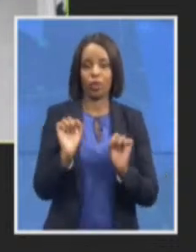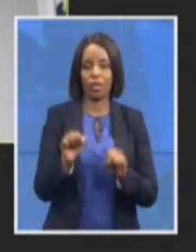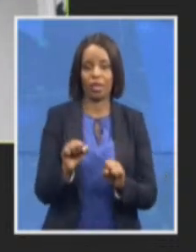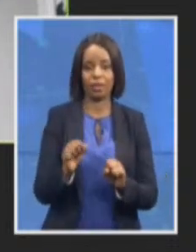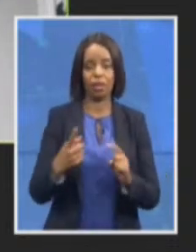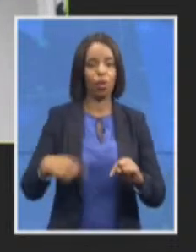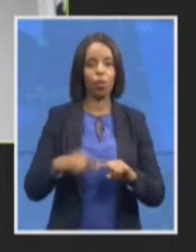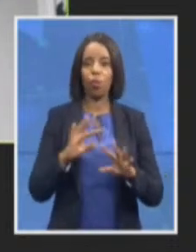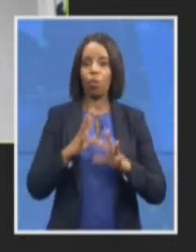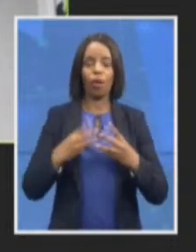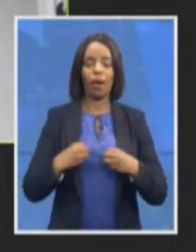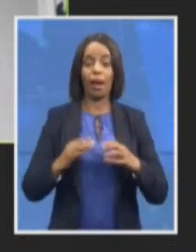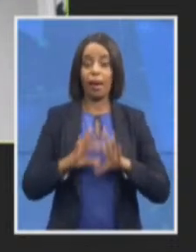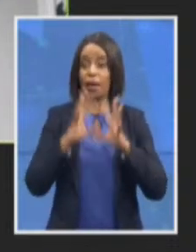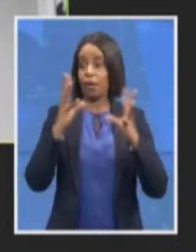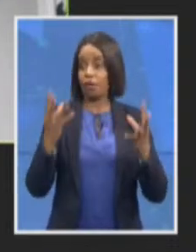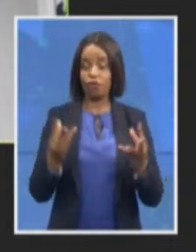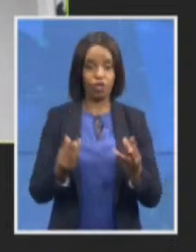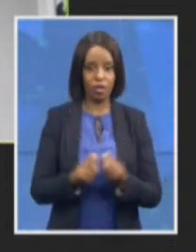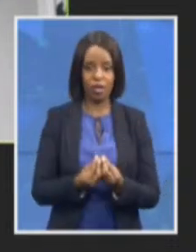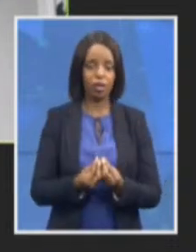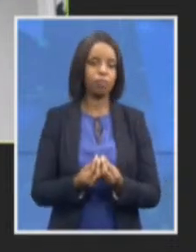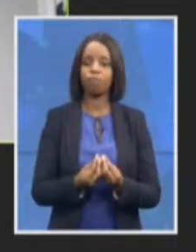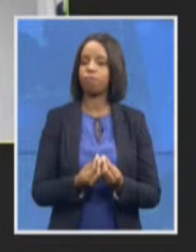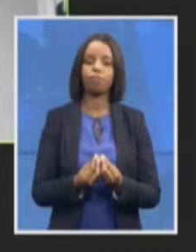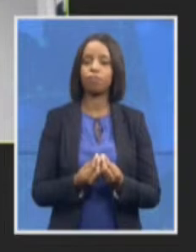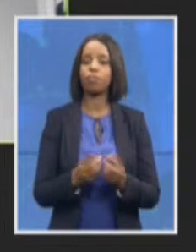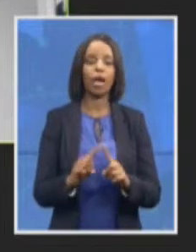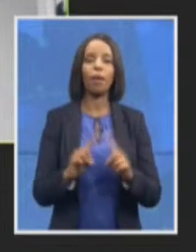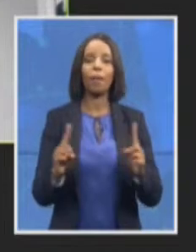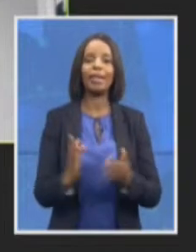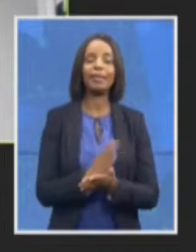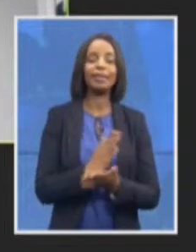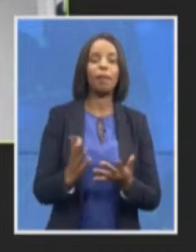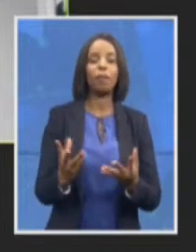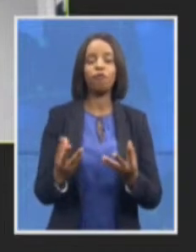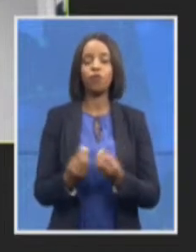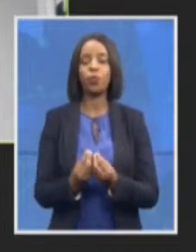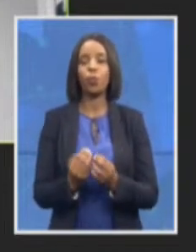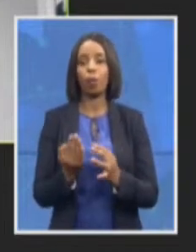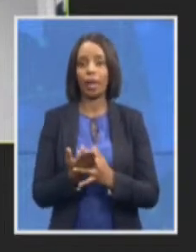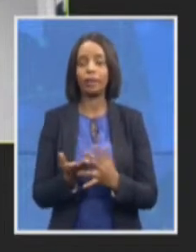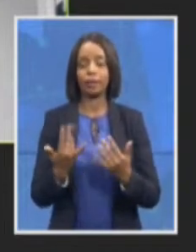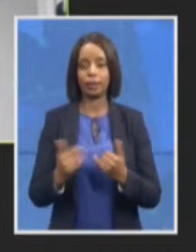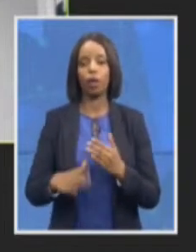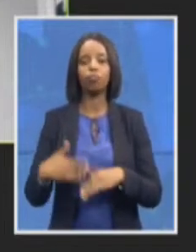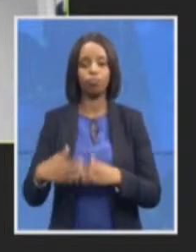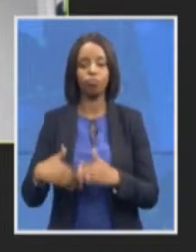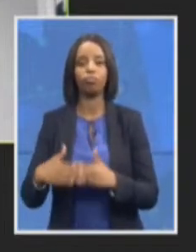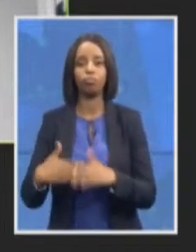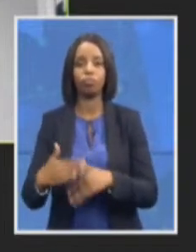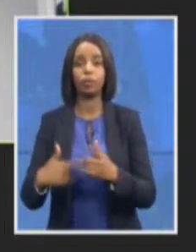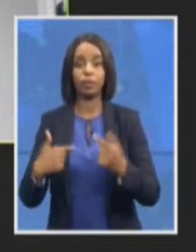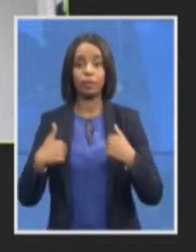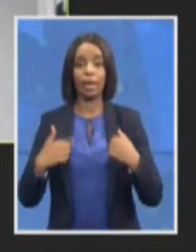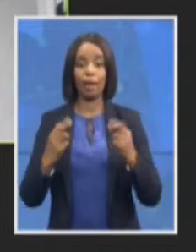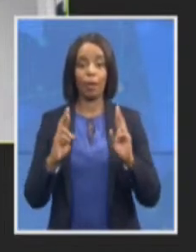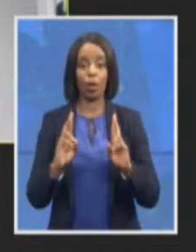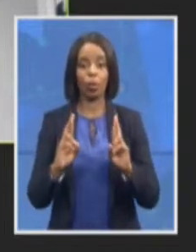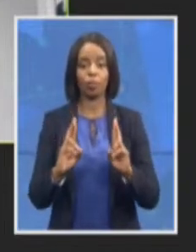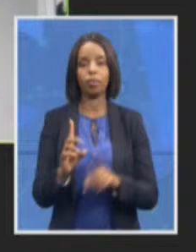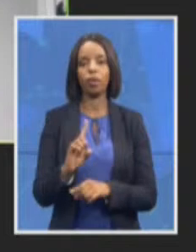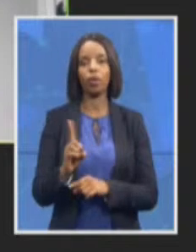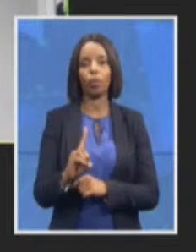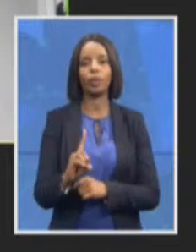key cases and I'm certainly hoping that even before Advocate Trania leaves that there will be some movement in significant